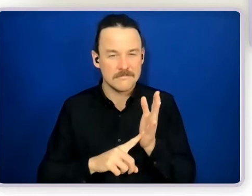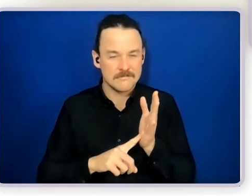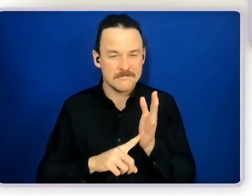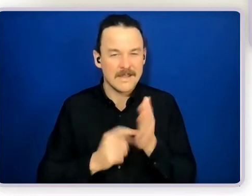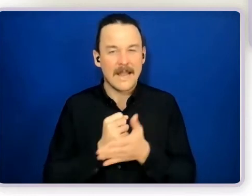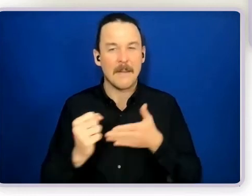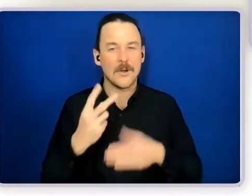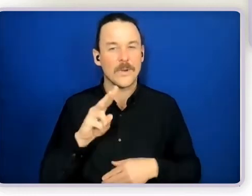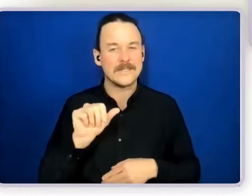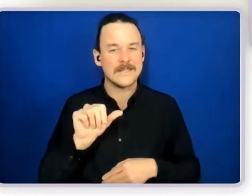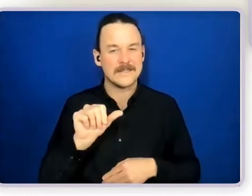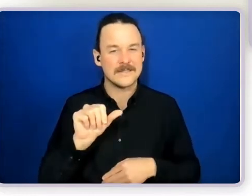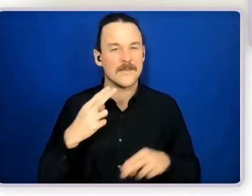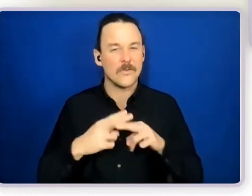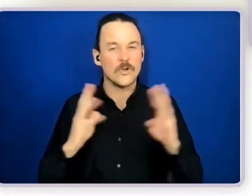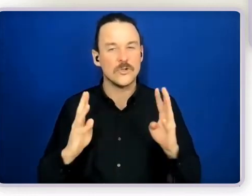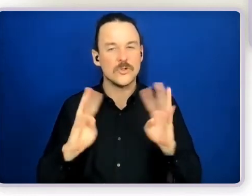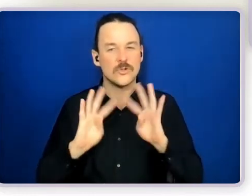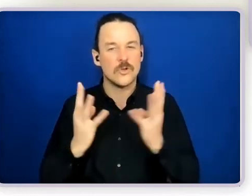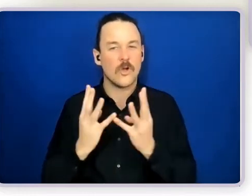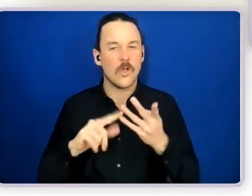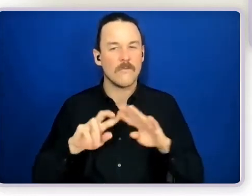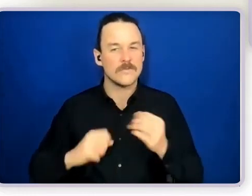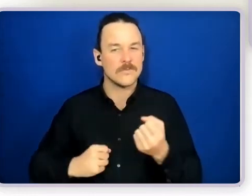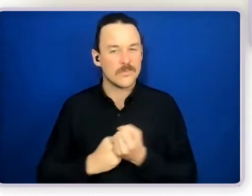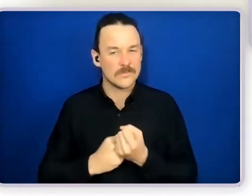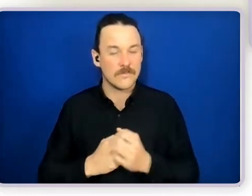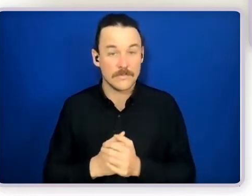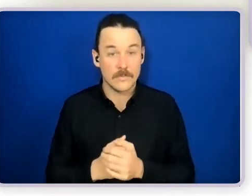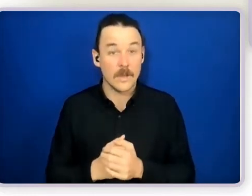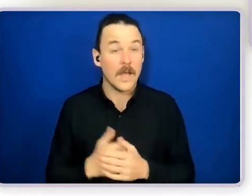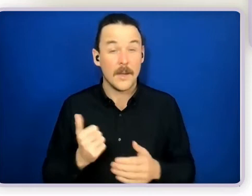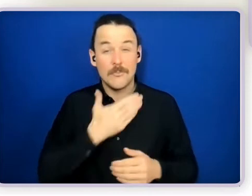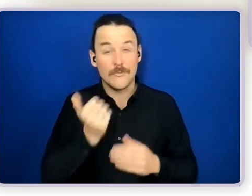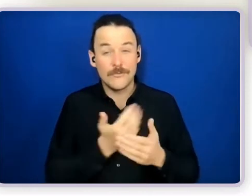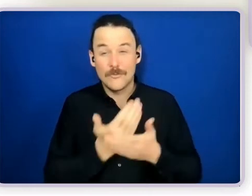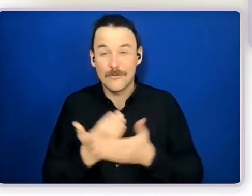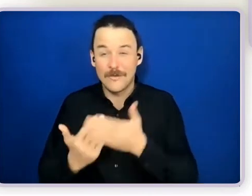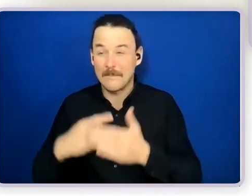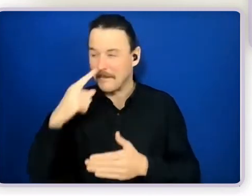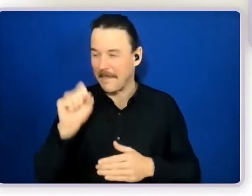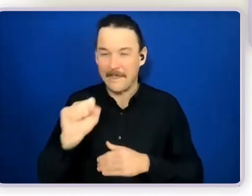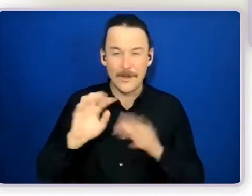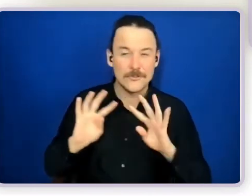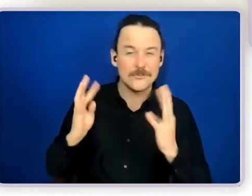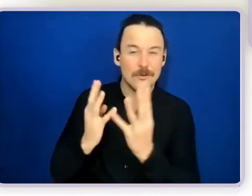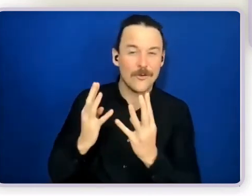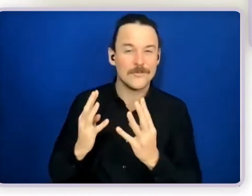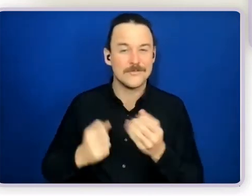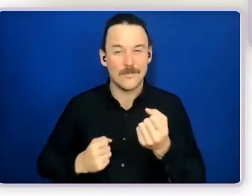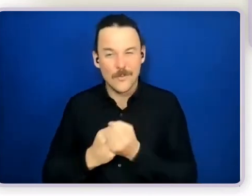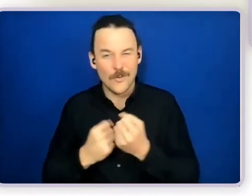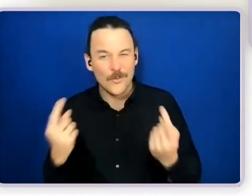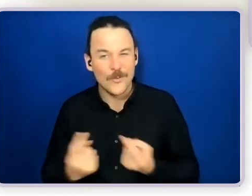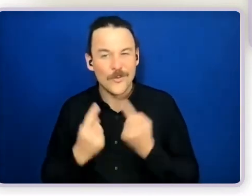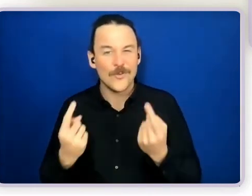a number of stories in here, beautiful stories of people, people's circles of supports, of how they set them up, of some of the troubles that they faced along the